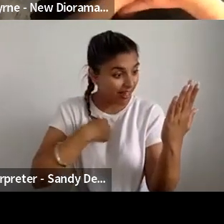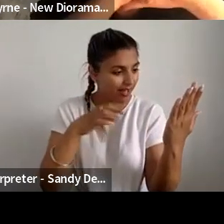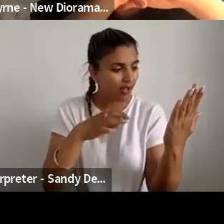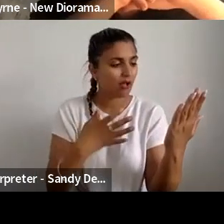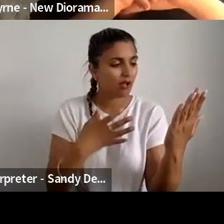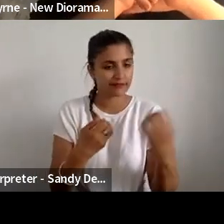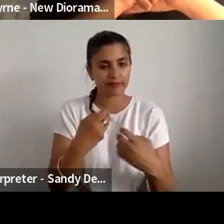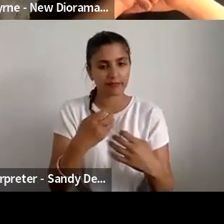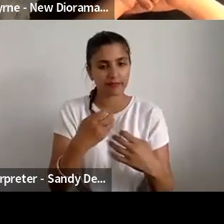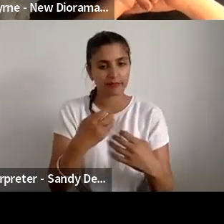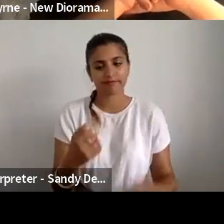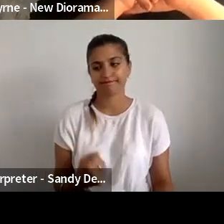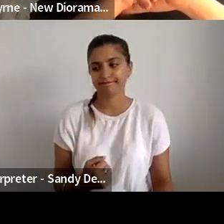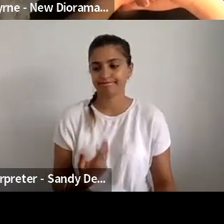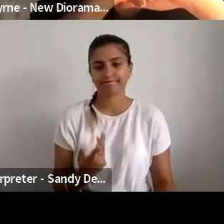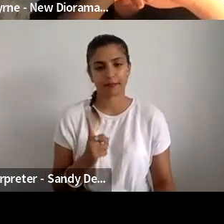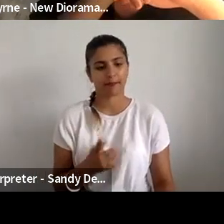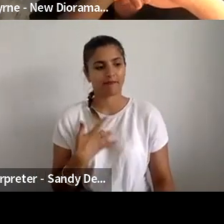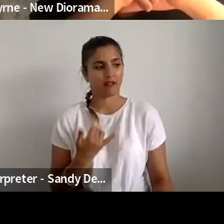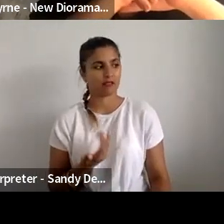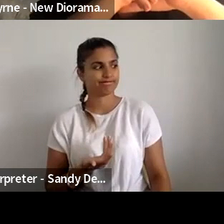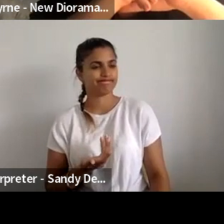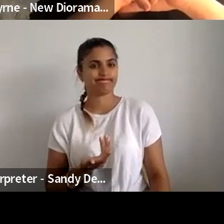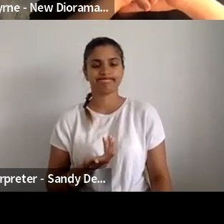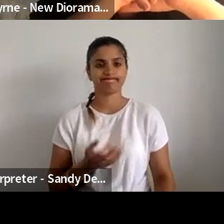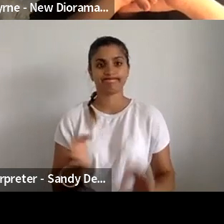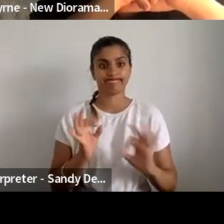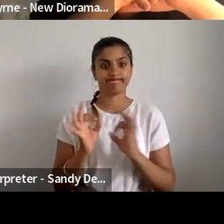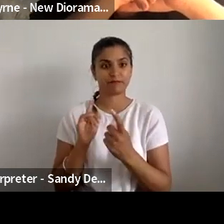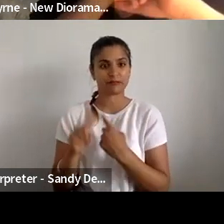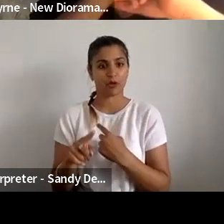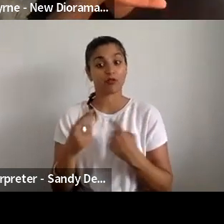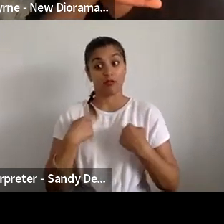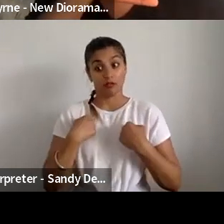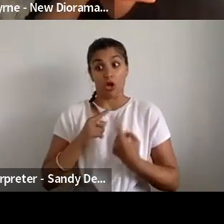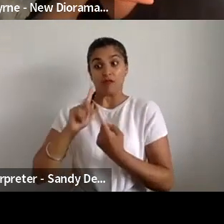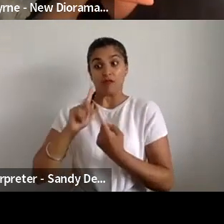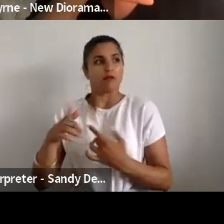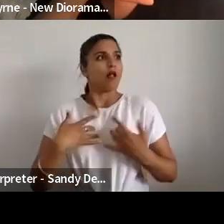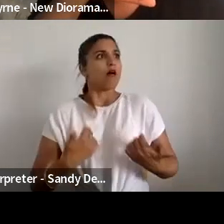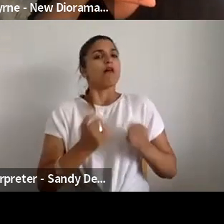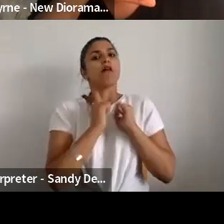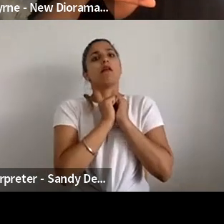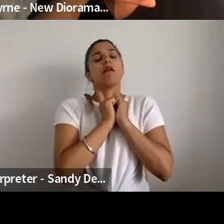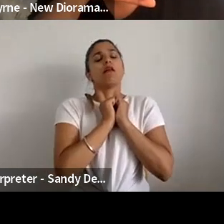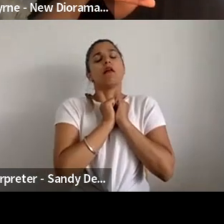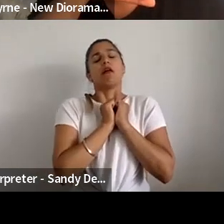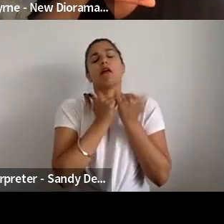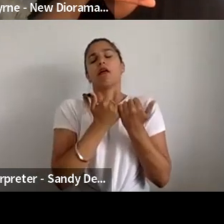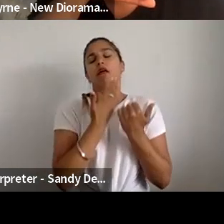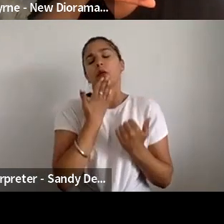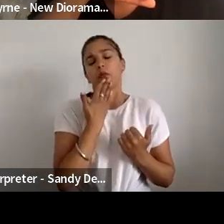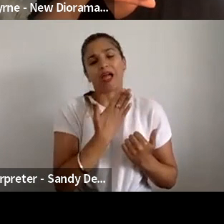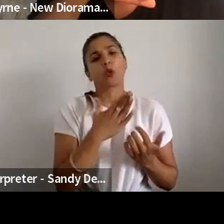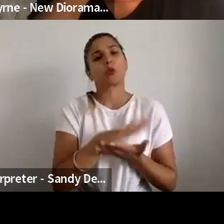whatever it is, that people were grateful that there was something that was low effort, that they were told that they didn't get it so that they could kind of